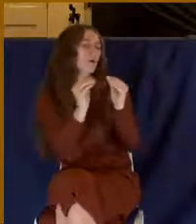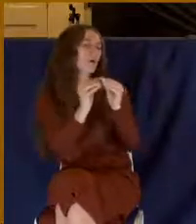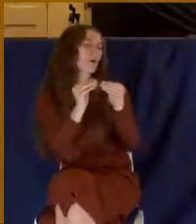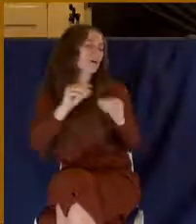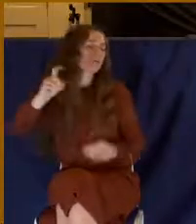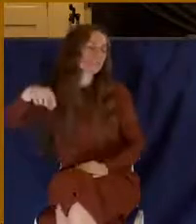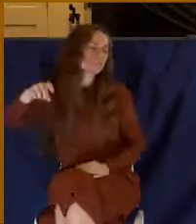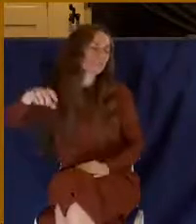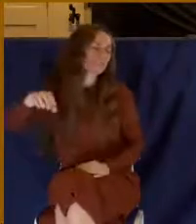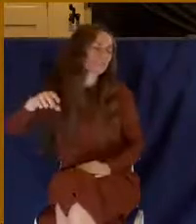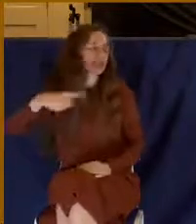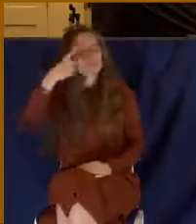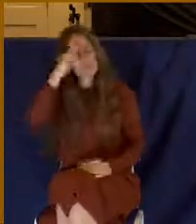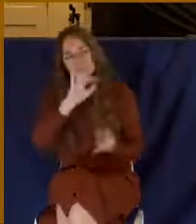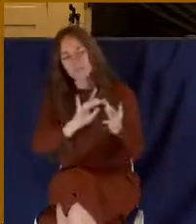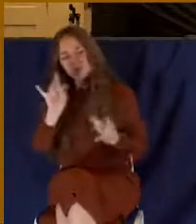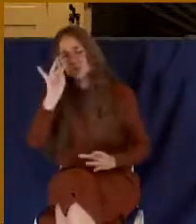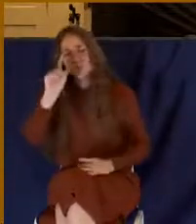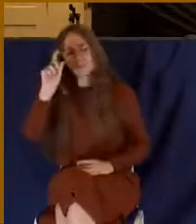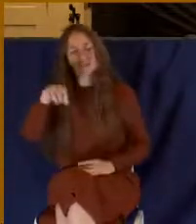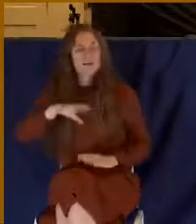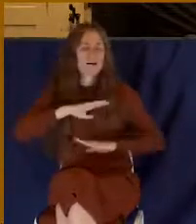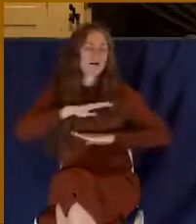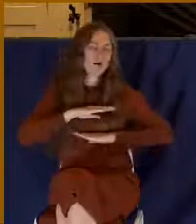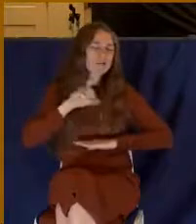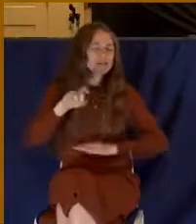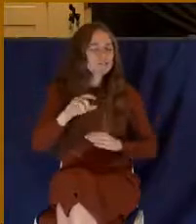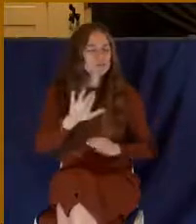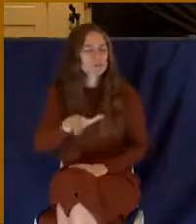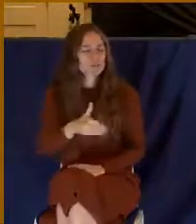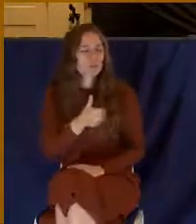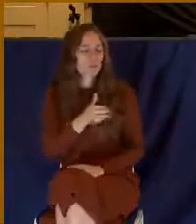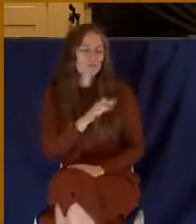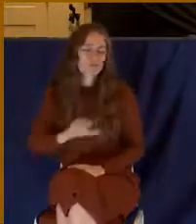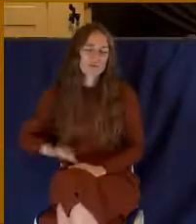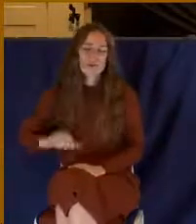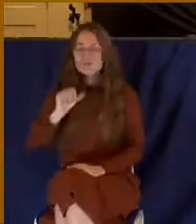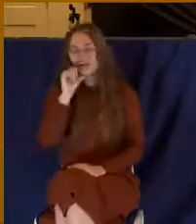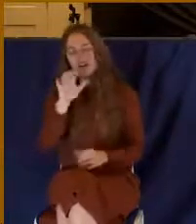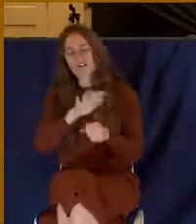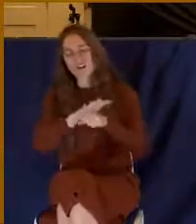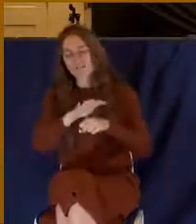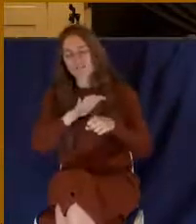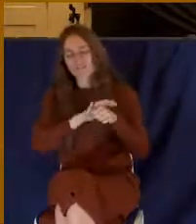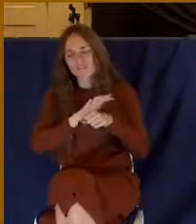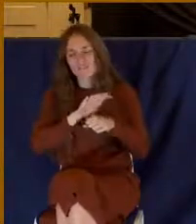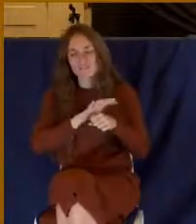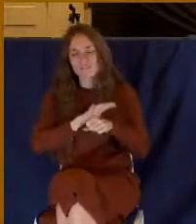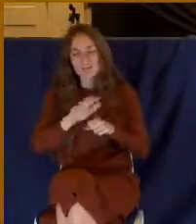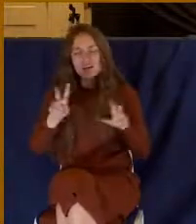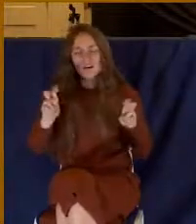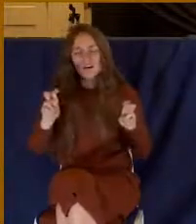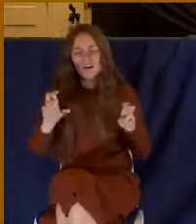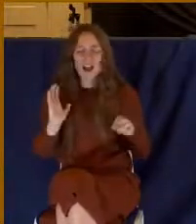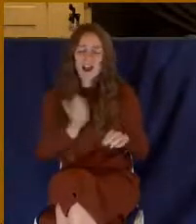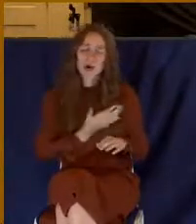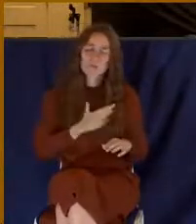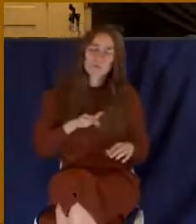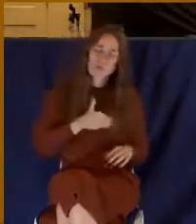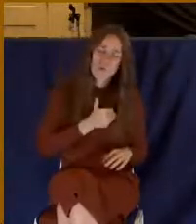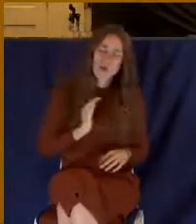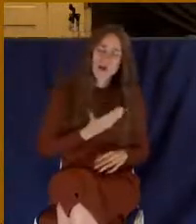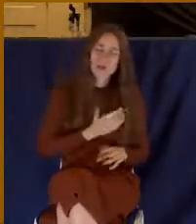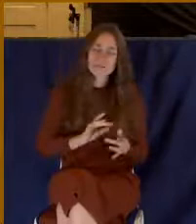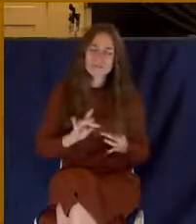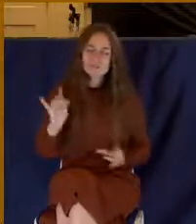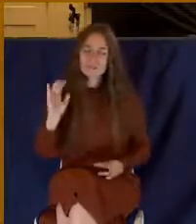for our spiritual needs, for the needs of our soul, our spirit, our heart, our